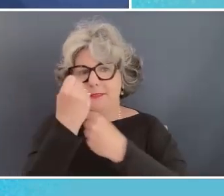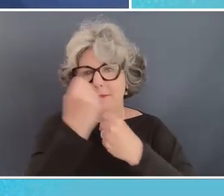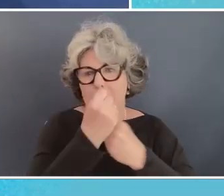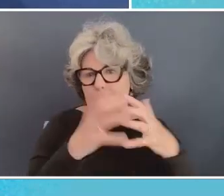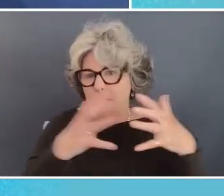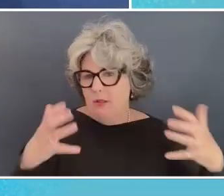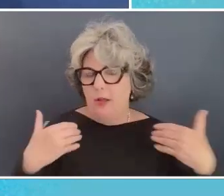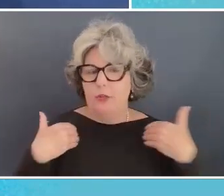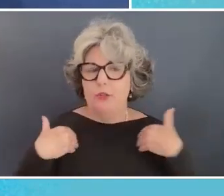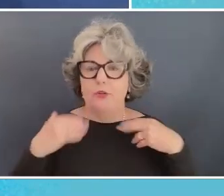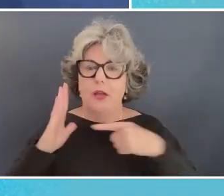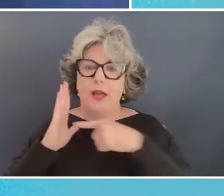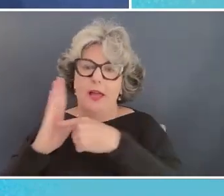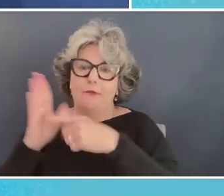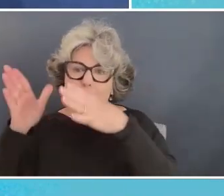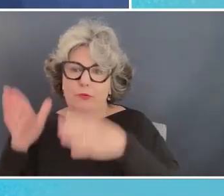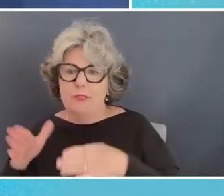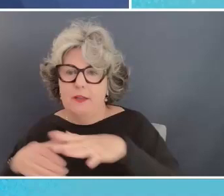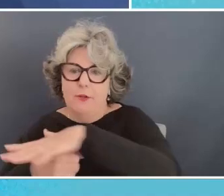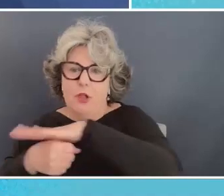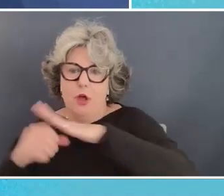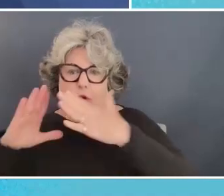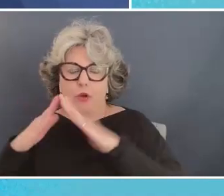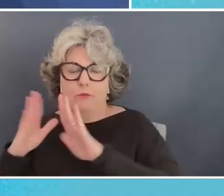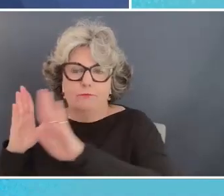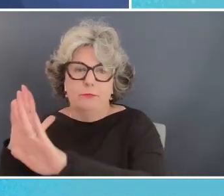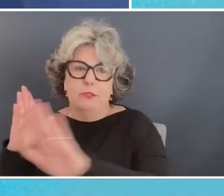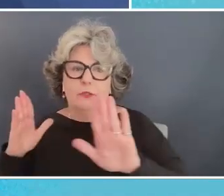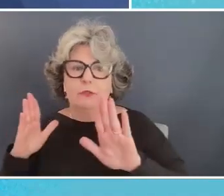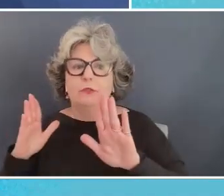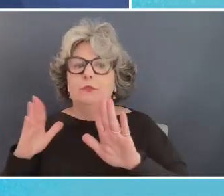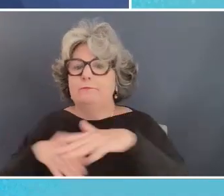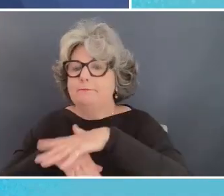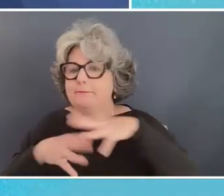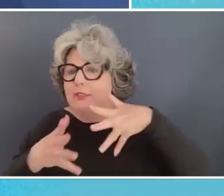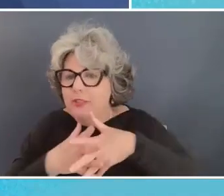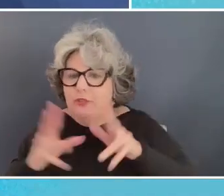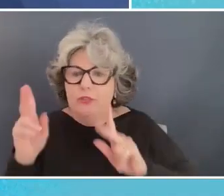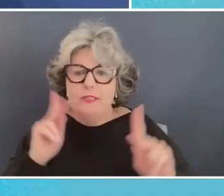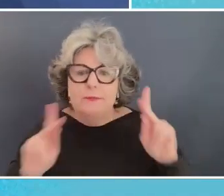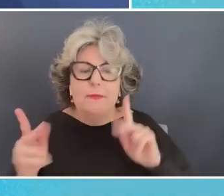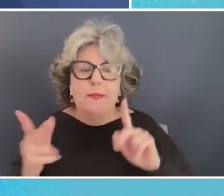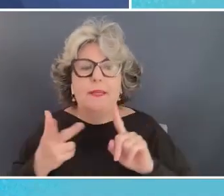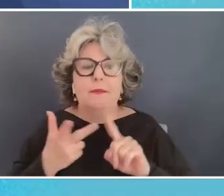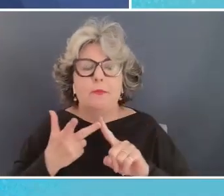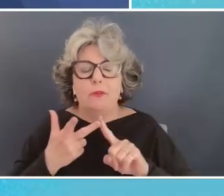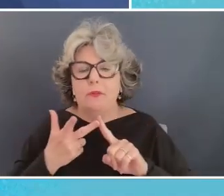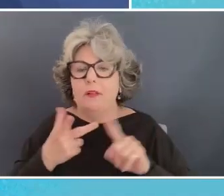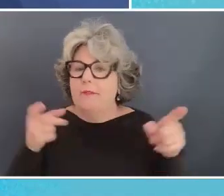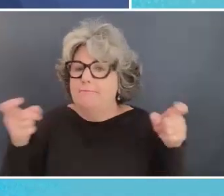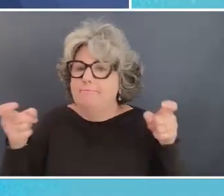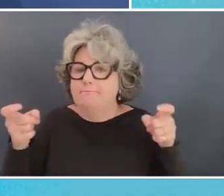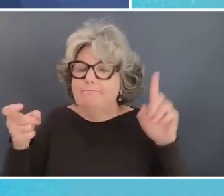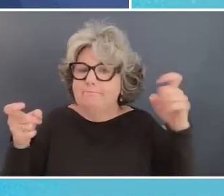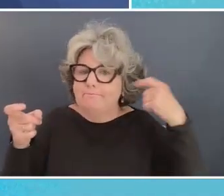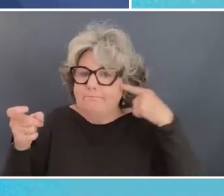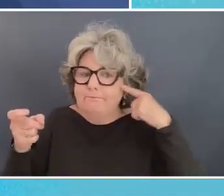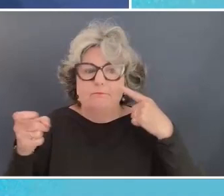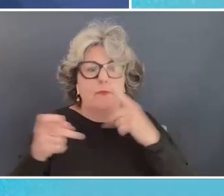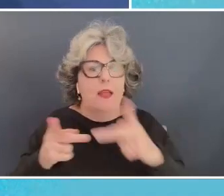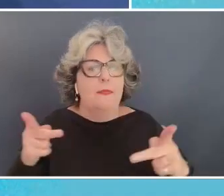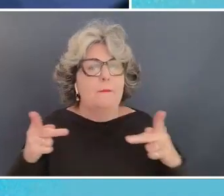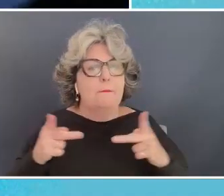representatives from local communities indigenous people um at the governance you know at the places where